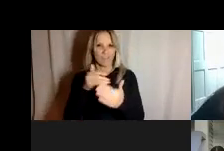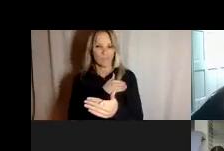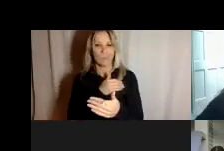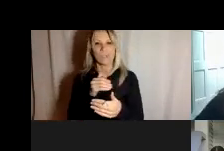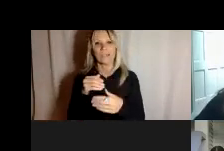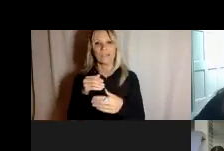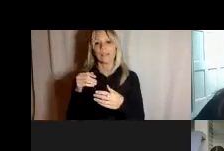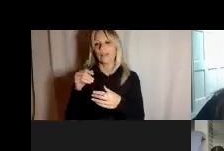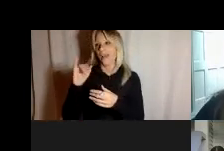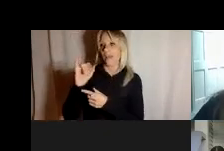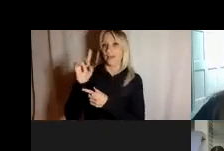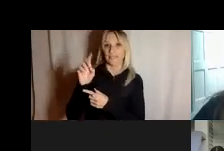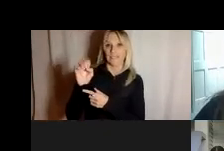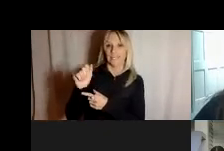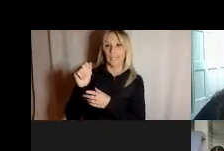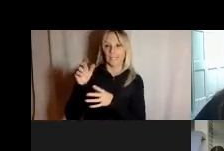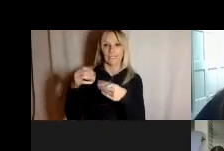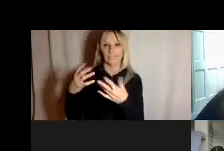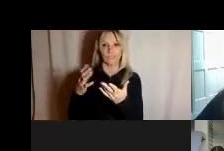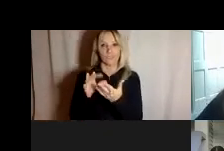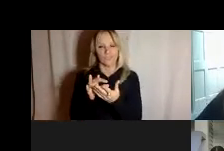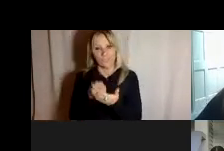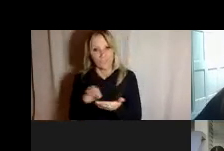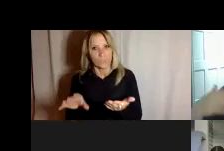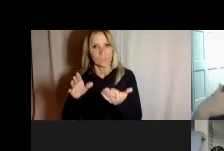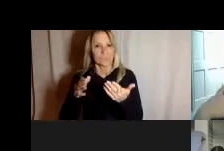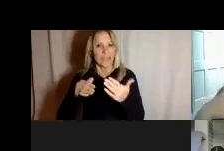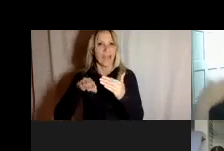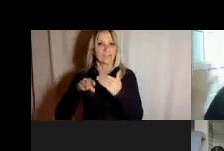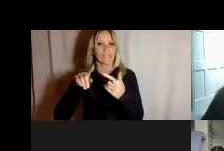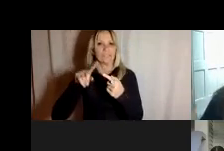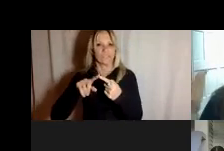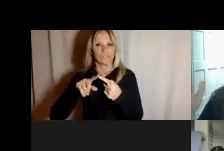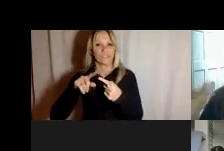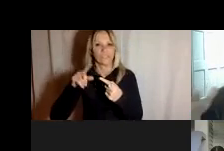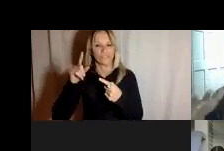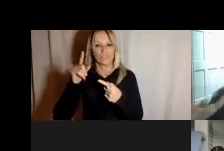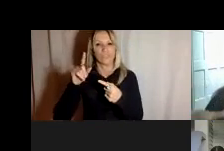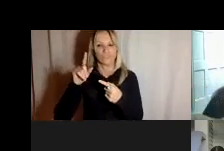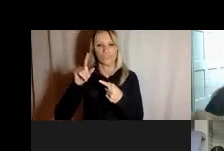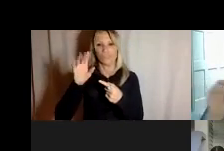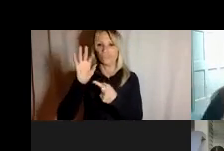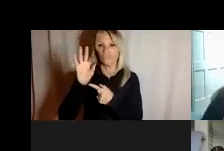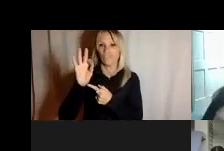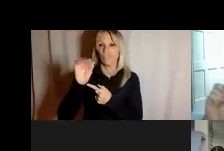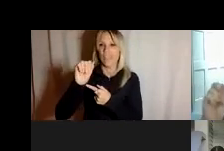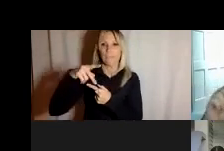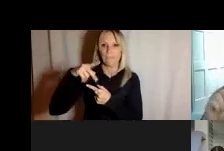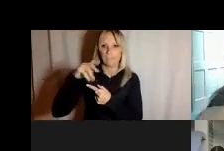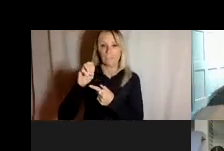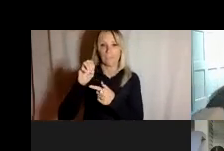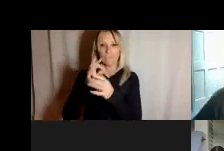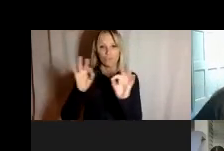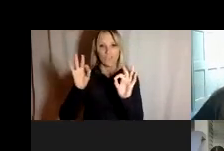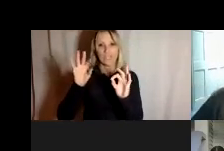which you've probably heard free and appropriate public education free and public education and pretty clear appropriate